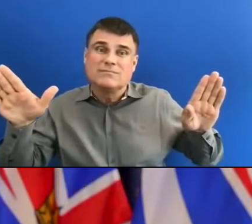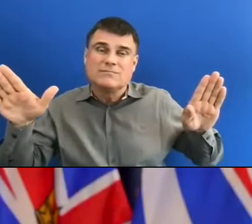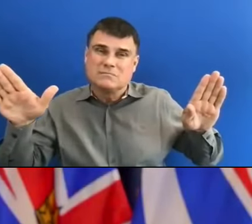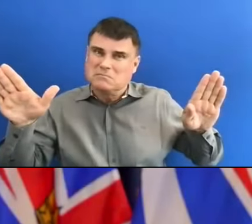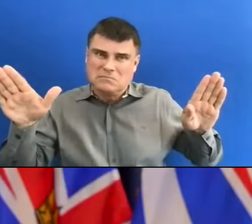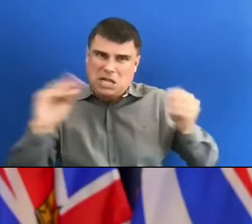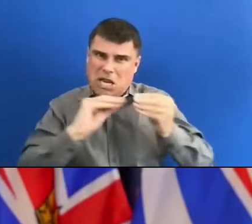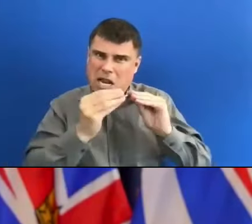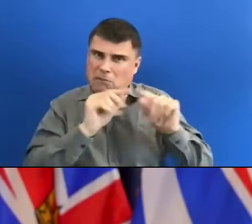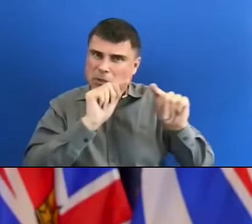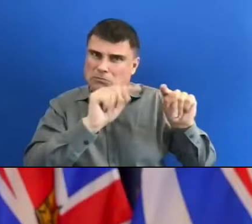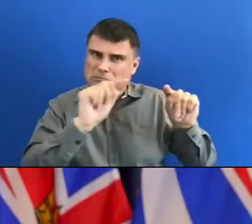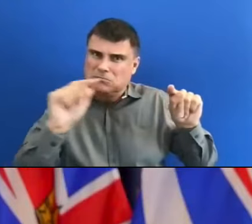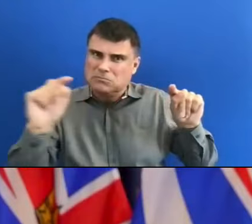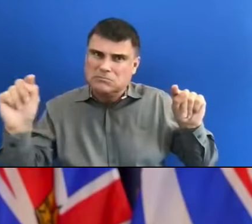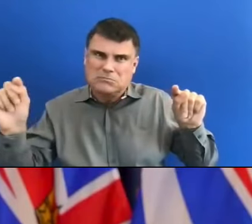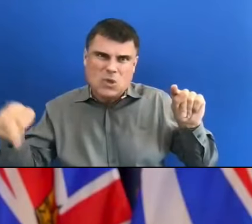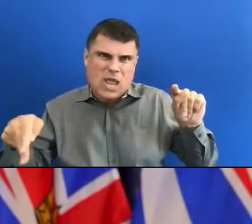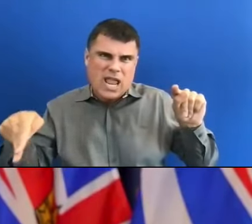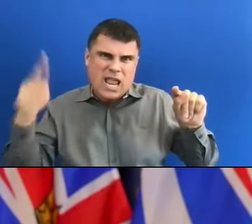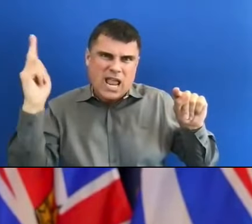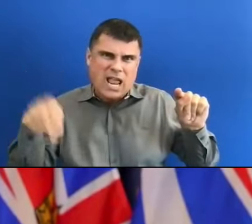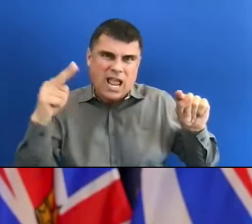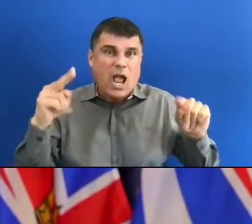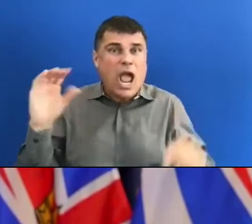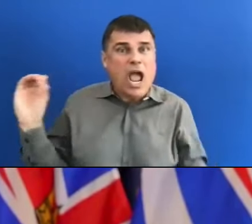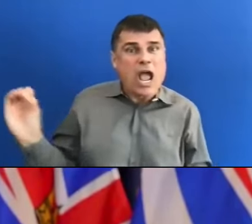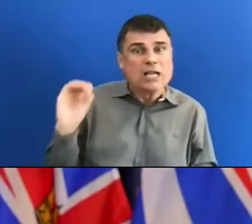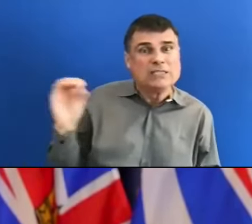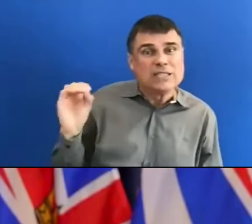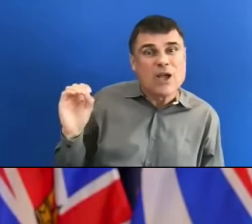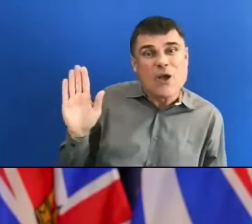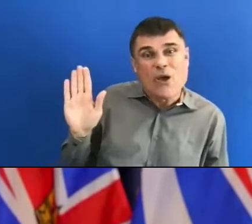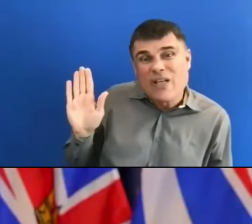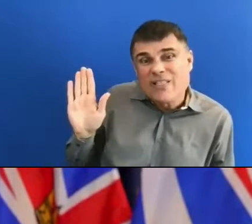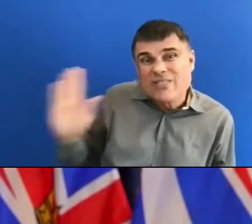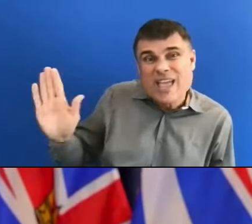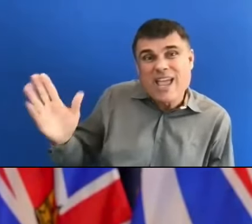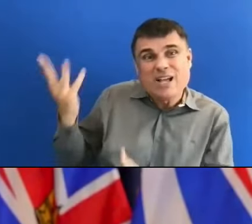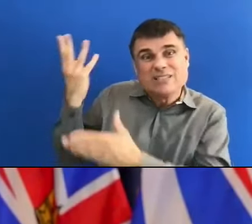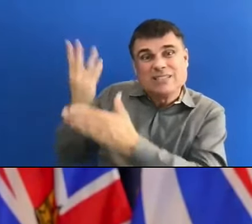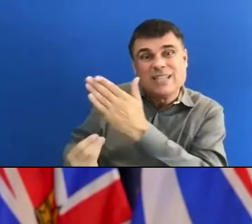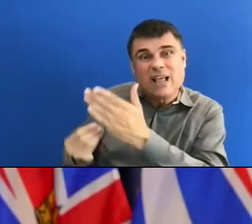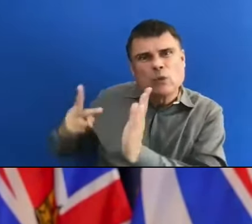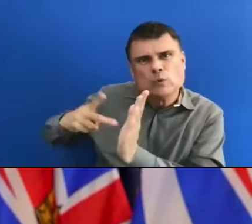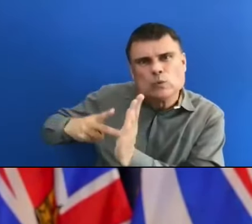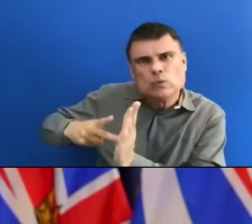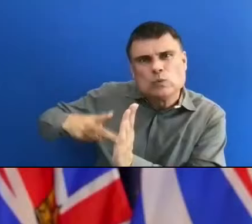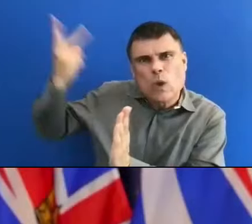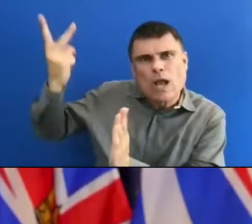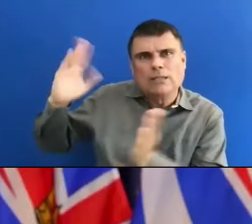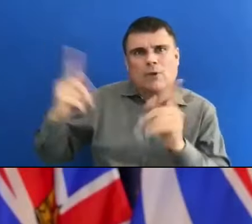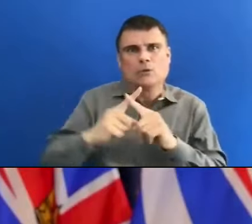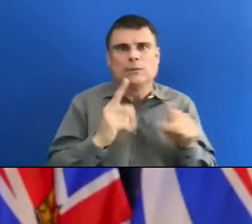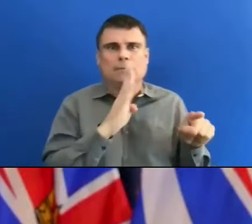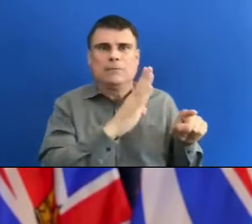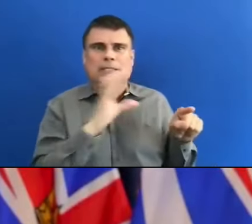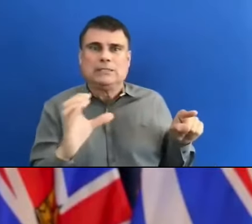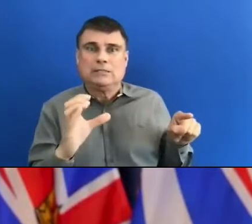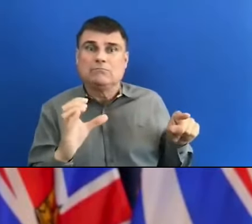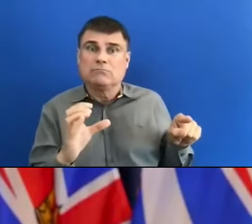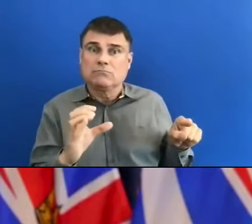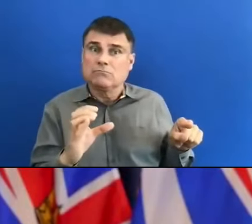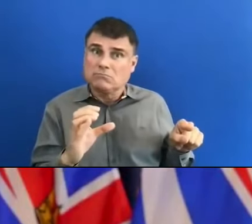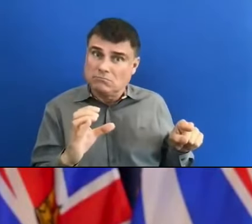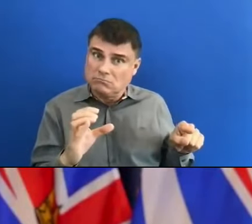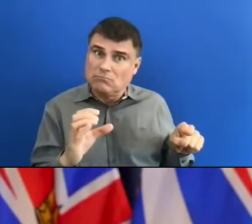low mortality rate is Ontario, and their mortality rate is twice what ours is. So I think it is a fair statement to make. And and I know that